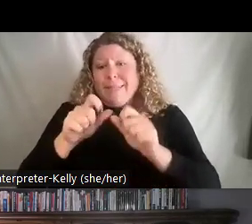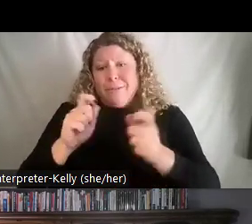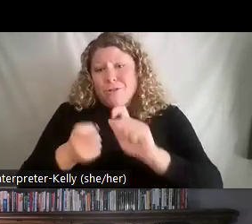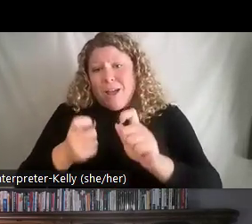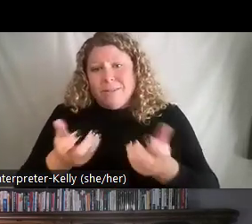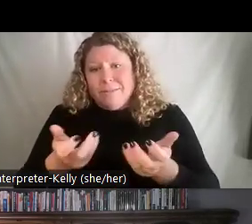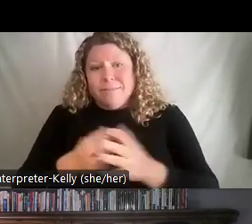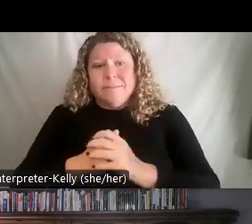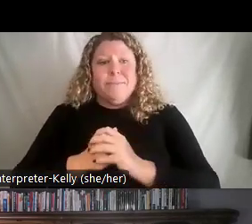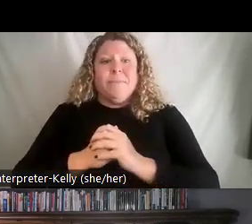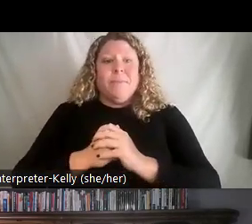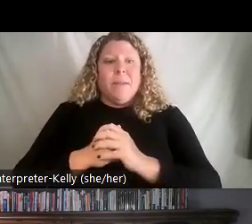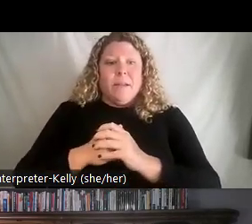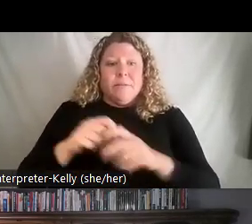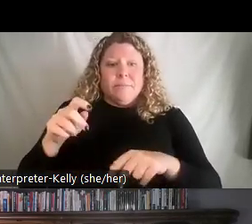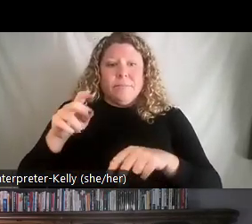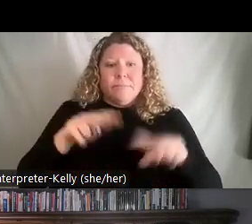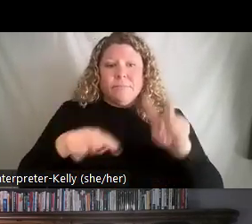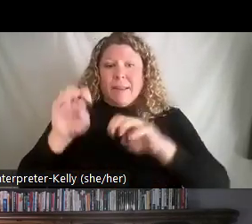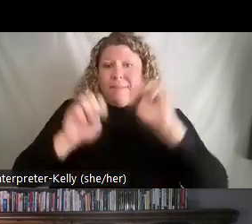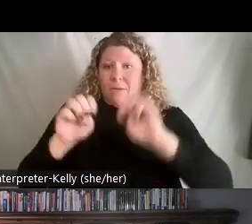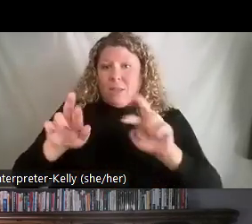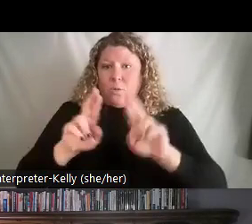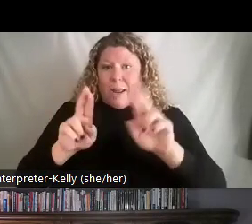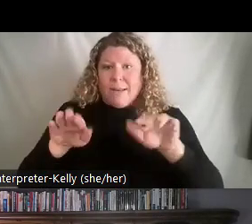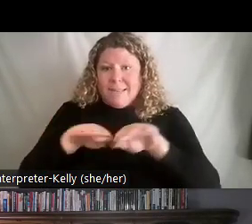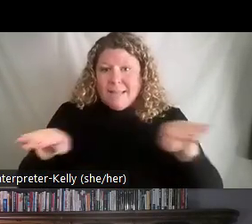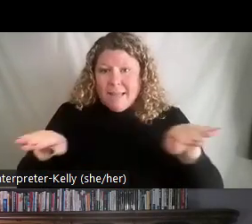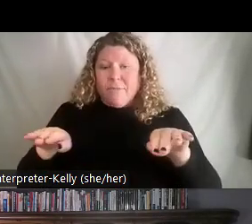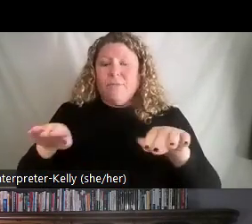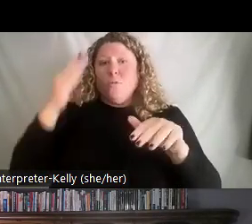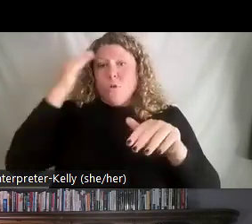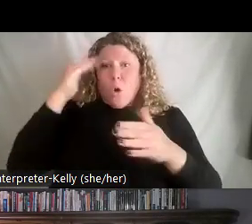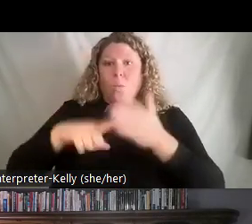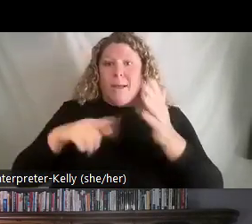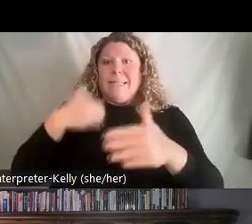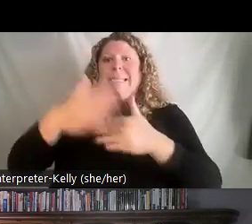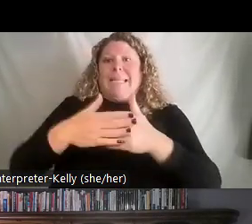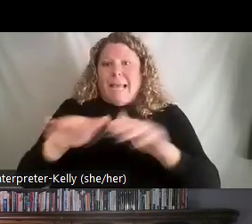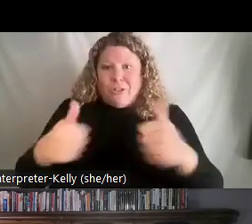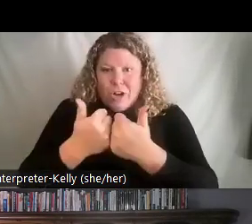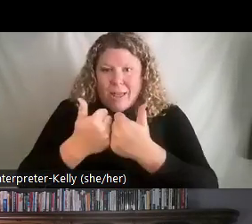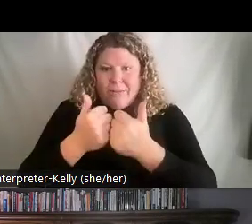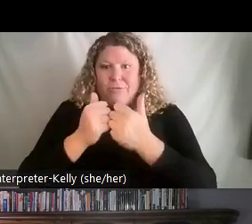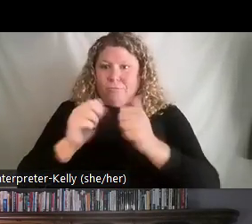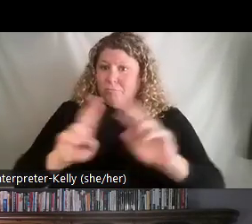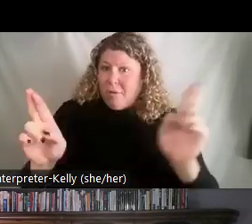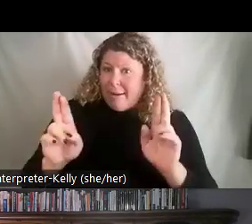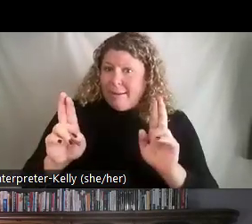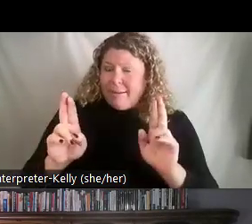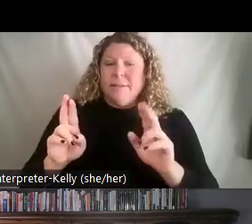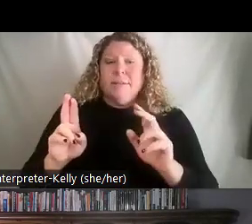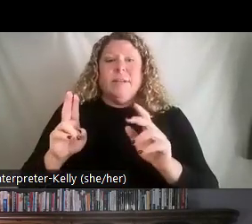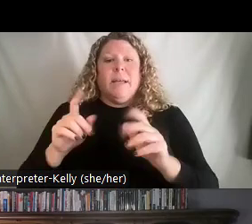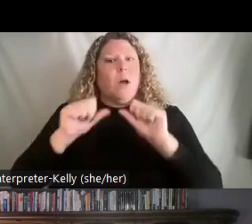that readiness level for the next work that we're going to assign or the next challenge. And we're continuing to help them to grow and